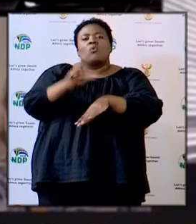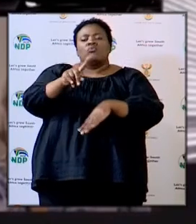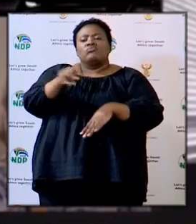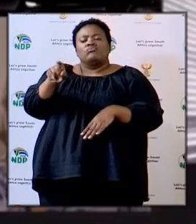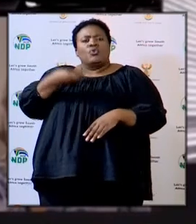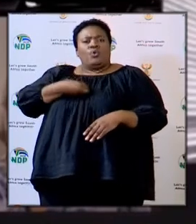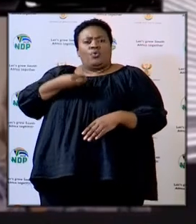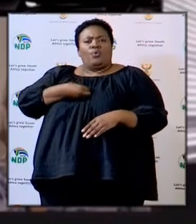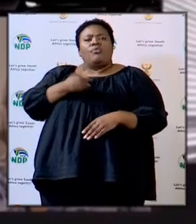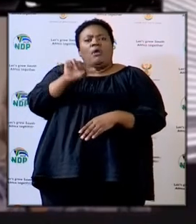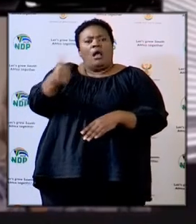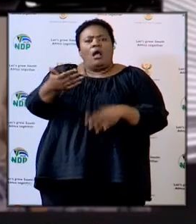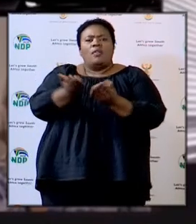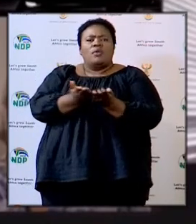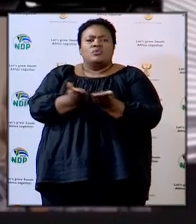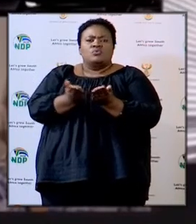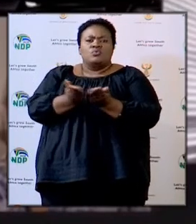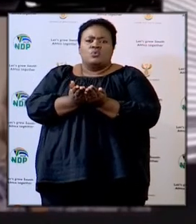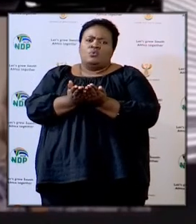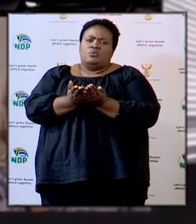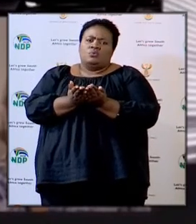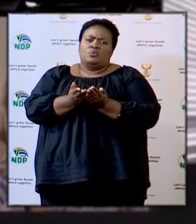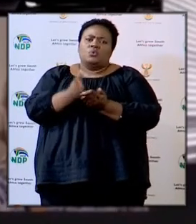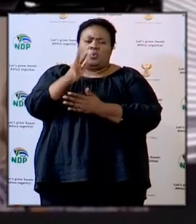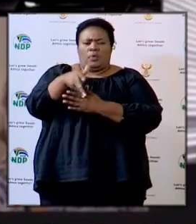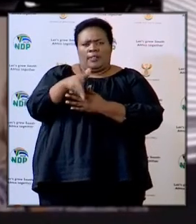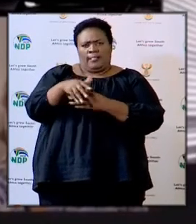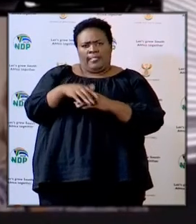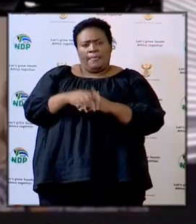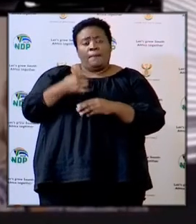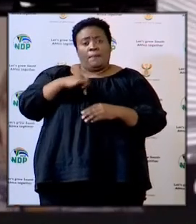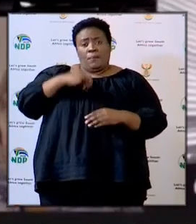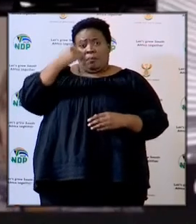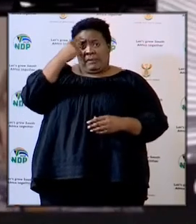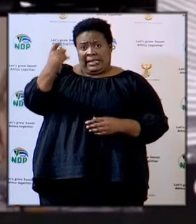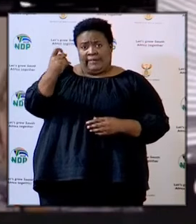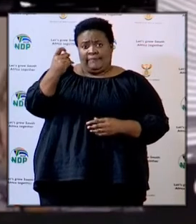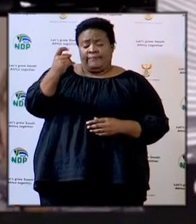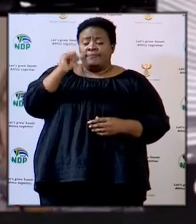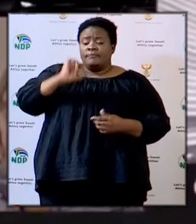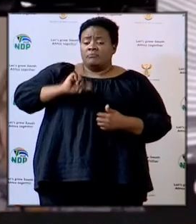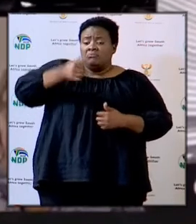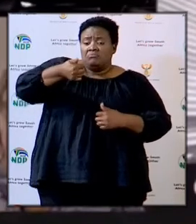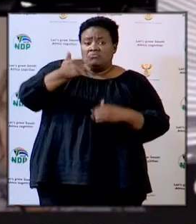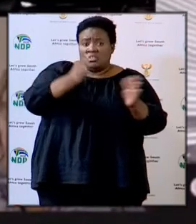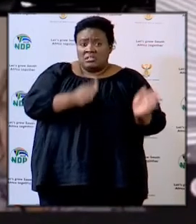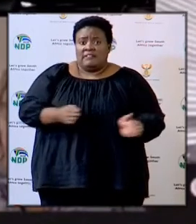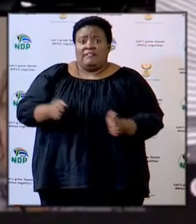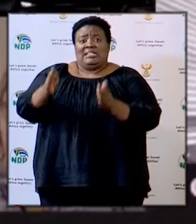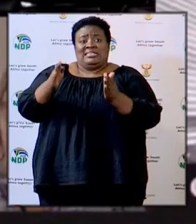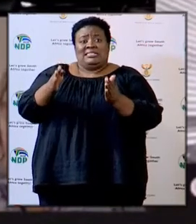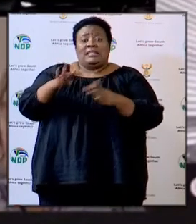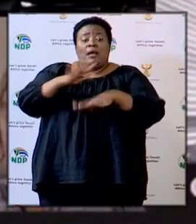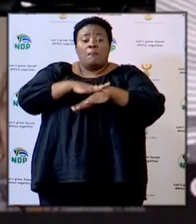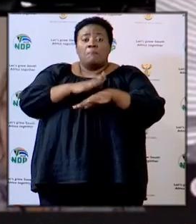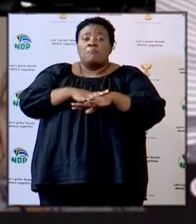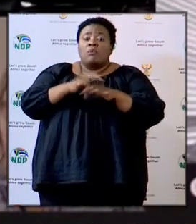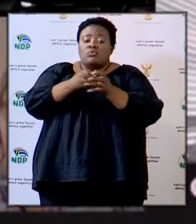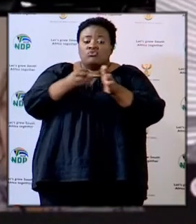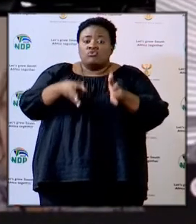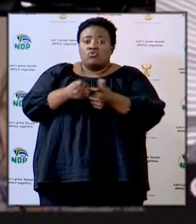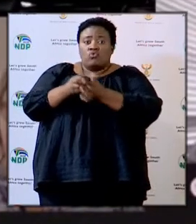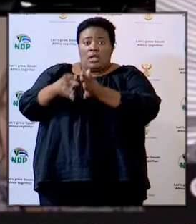these young people to other schools in quintal four and five where we believe that in the next phase of bringing other learners